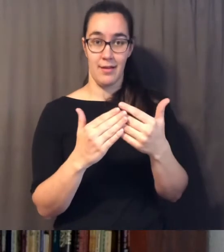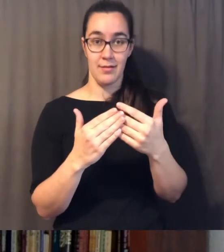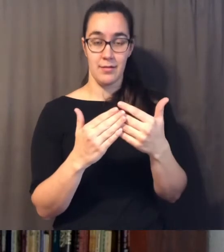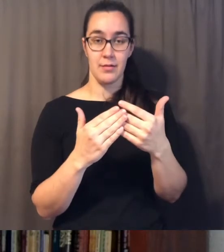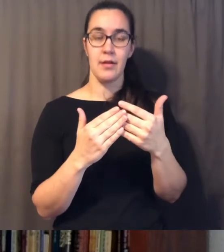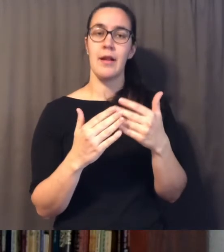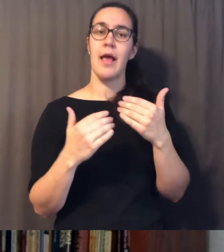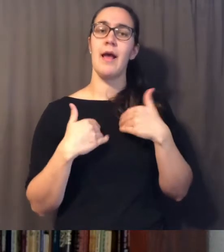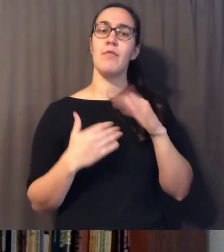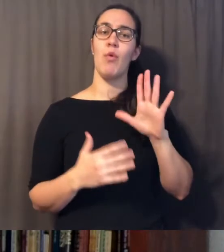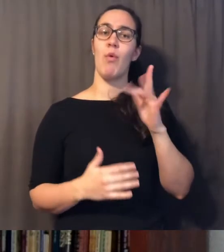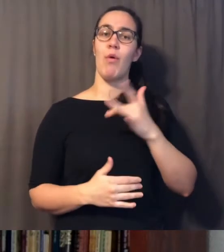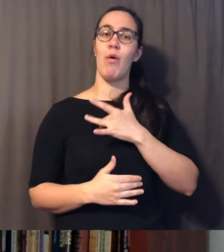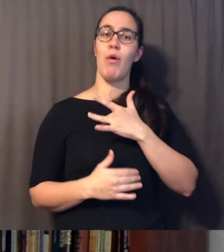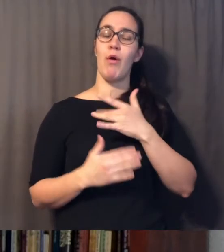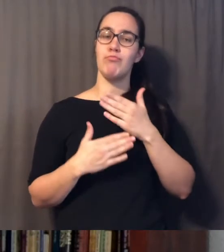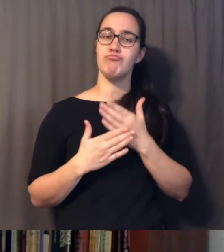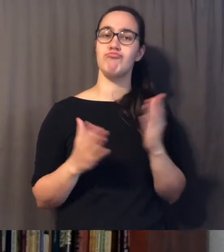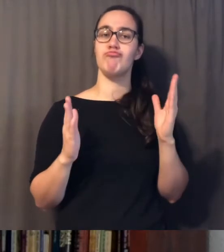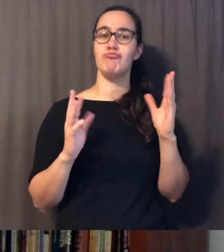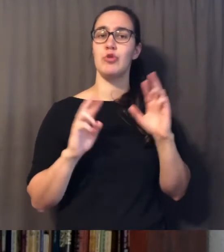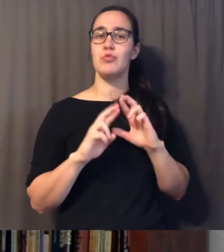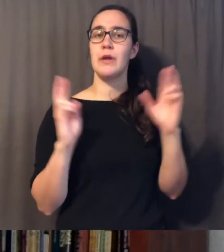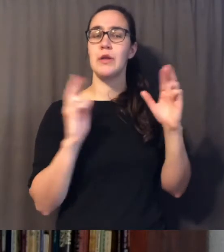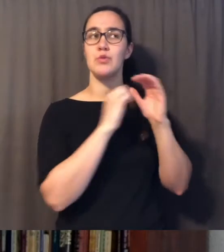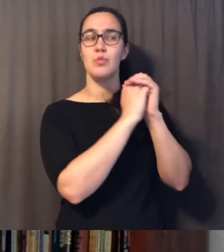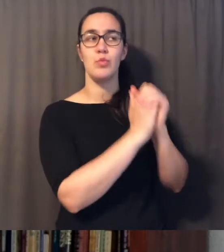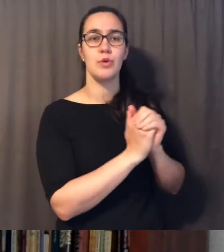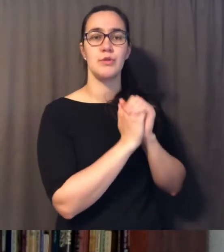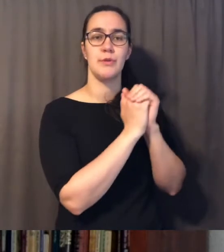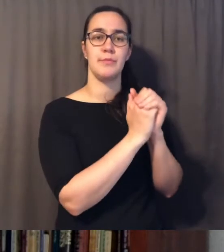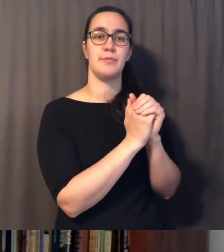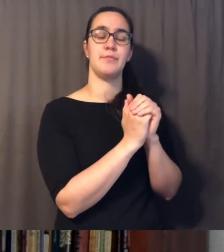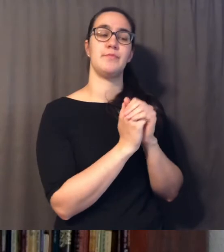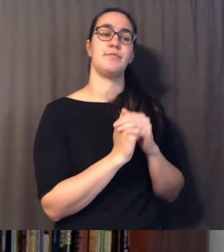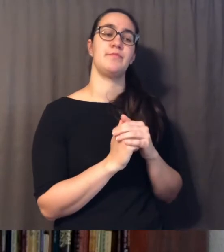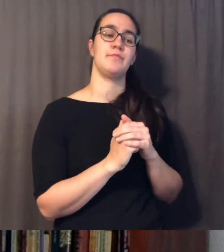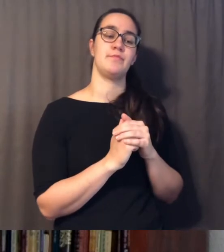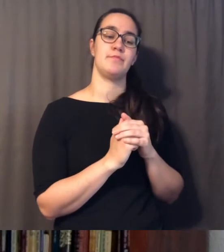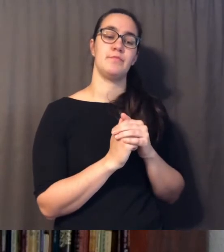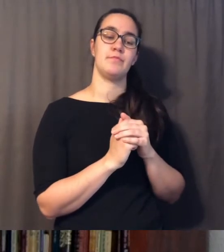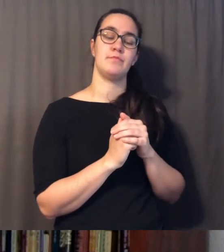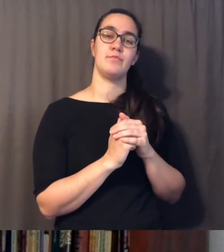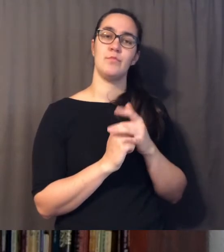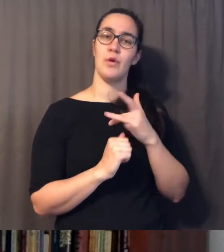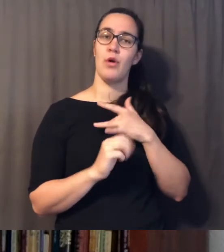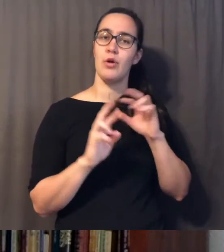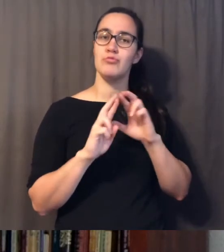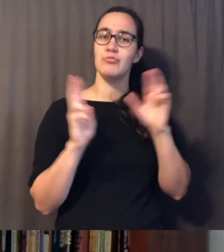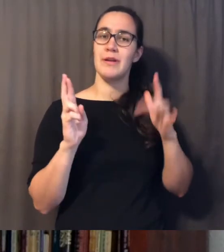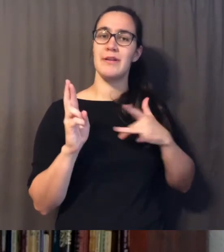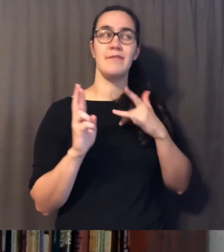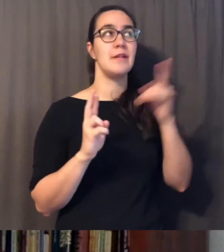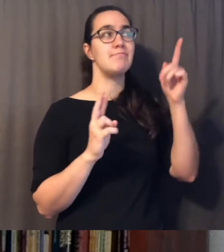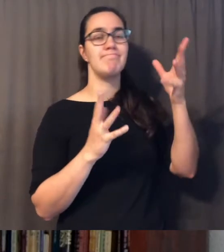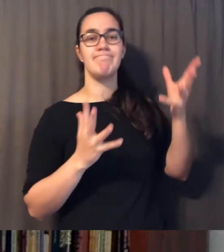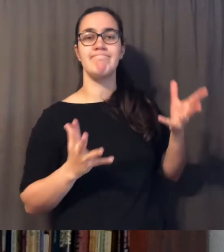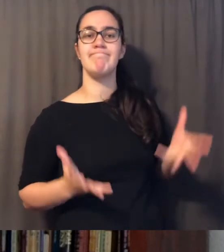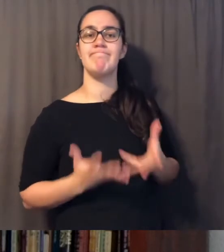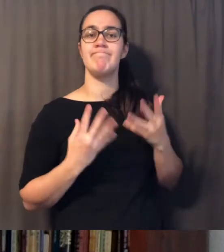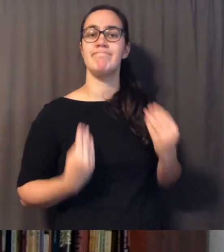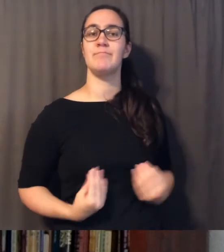with a heart that's ready to worship also a heart that's ready um to be encouraged